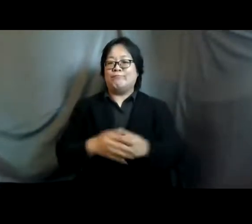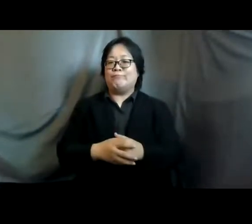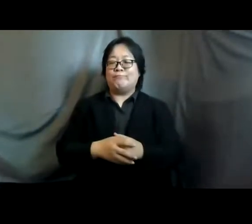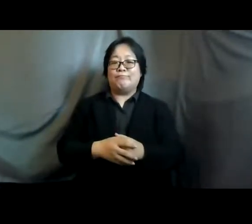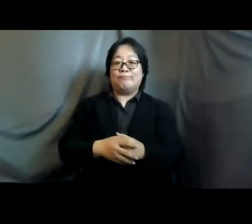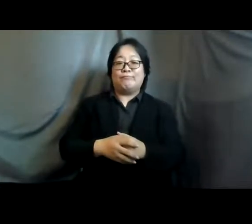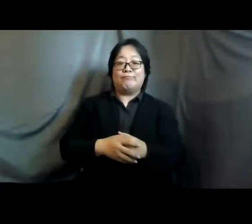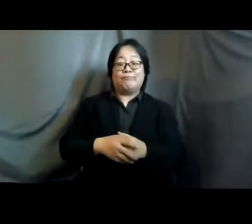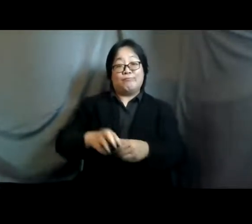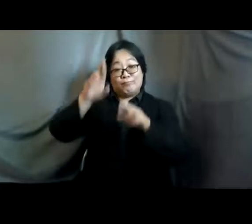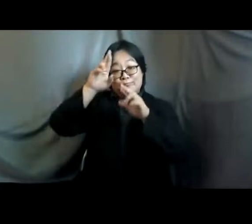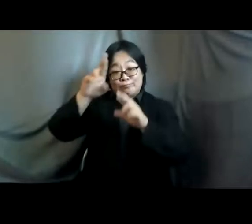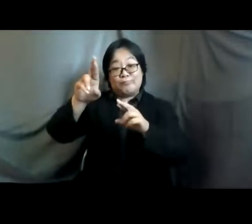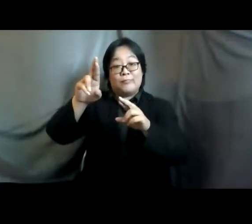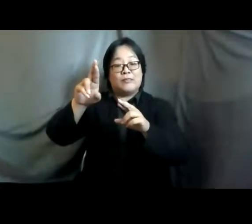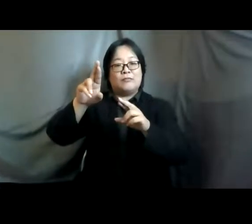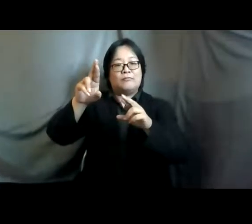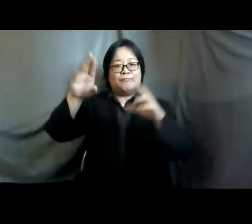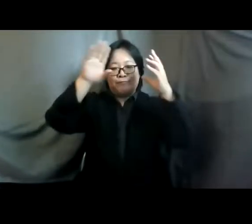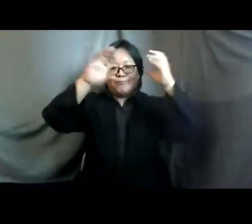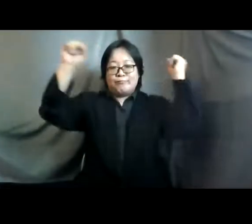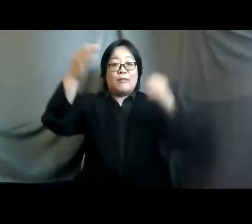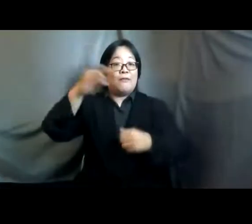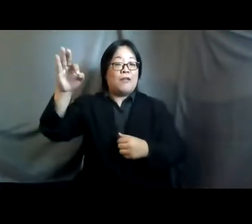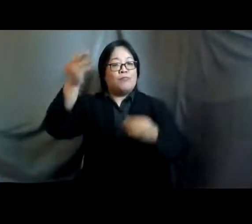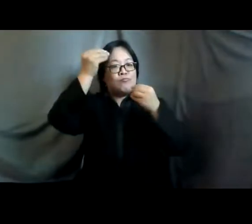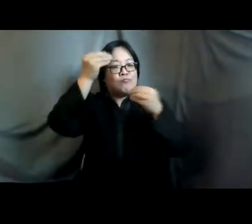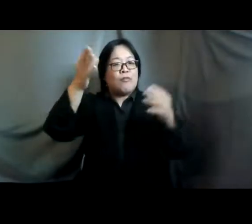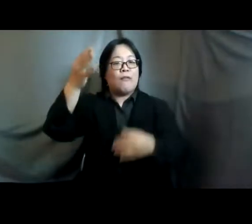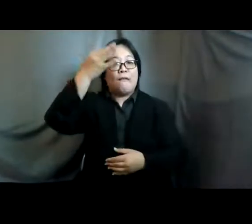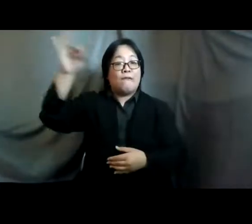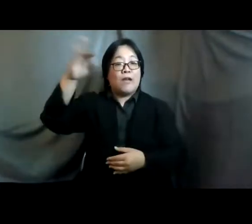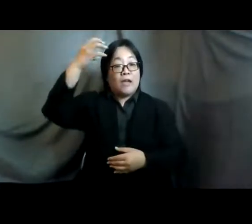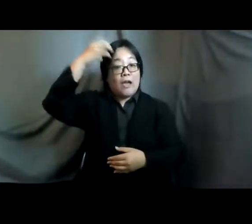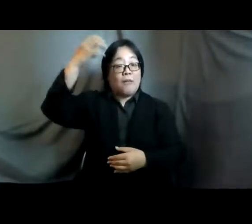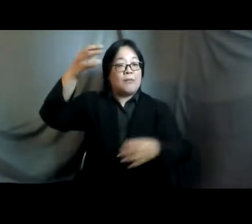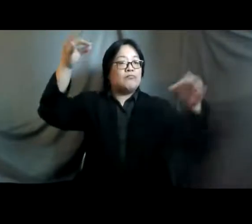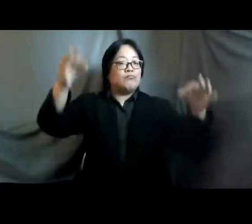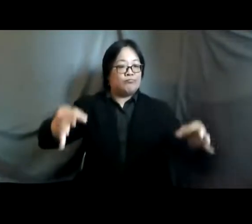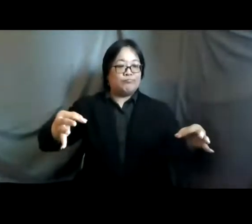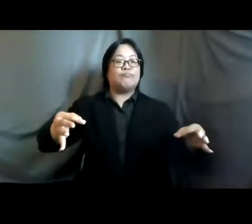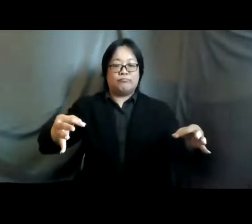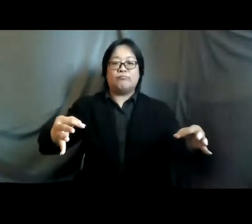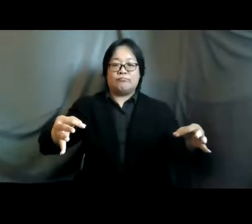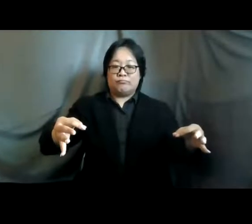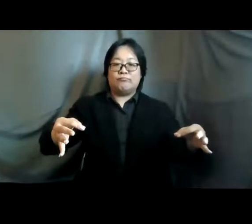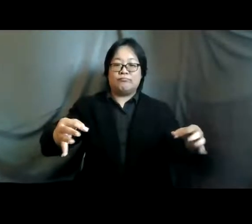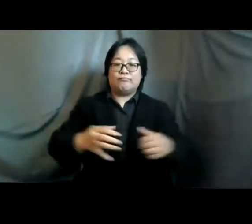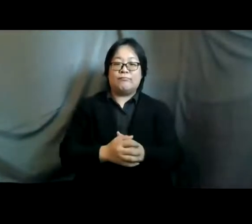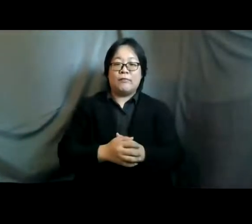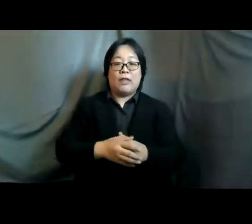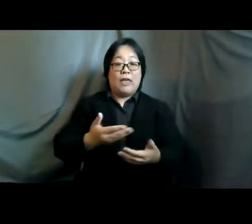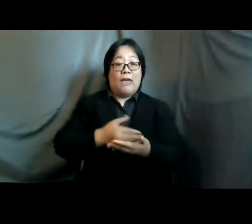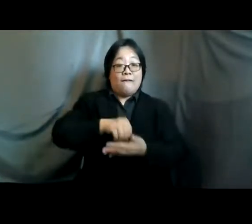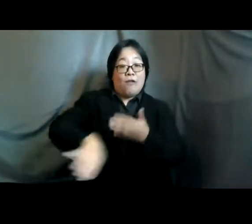ambassador inform us about the decision that the french government made in making uh medical abortion accessible to nine